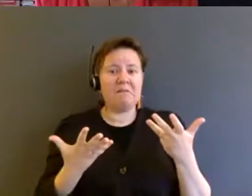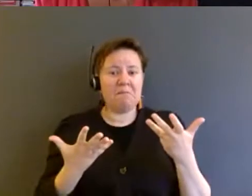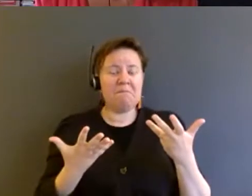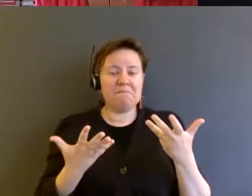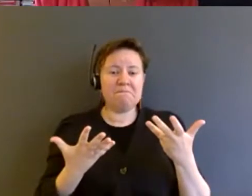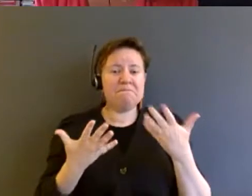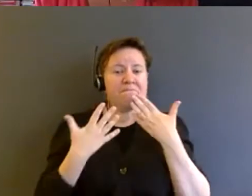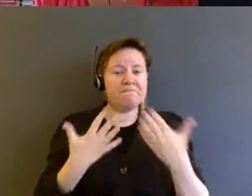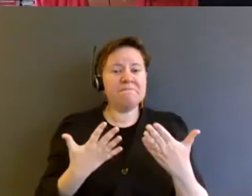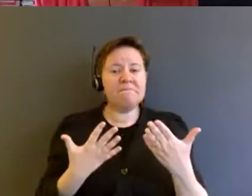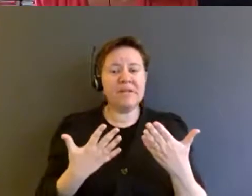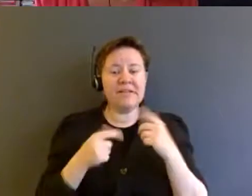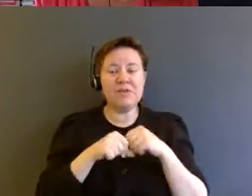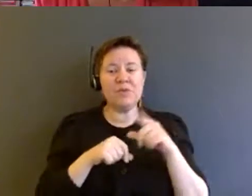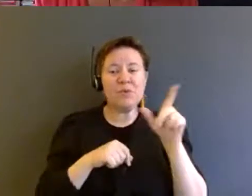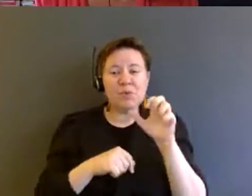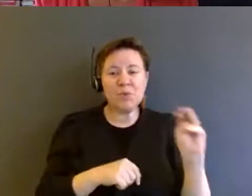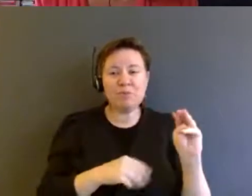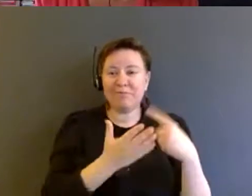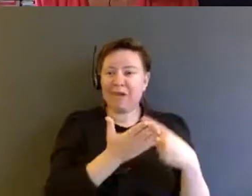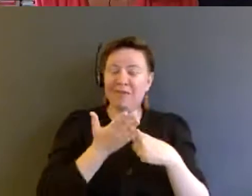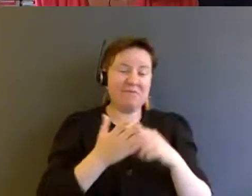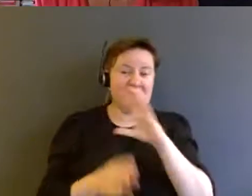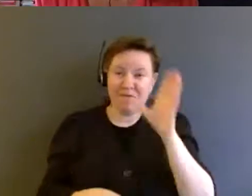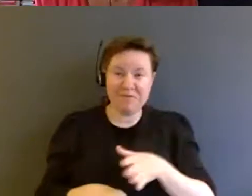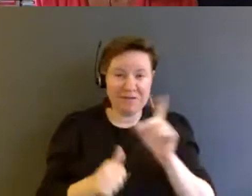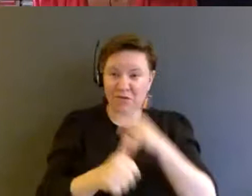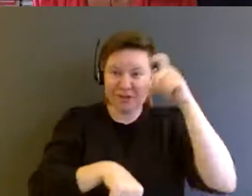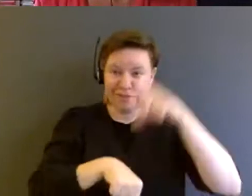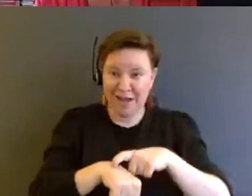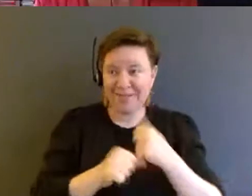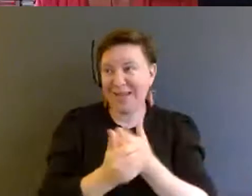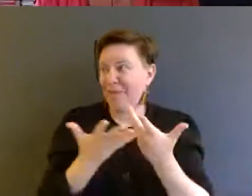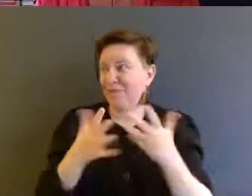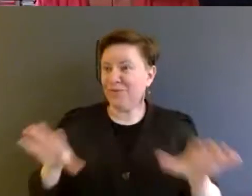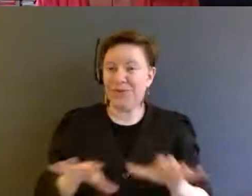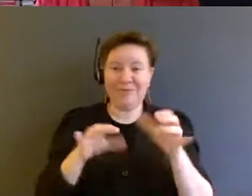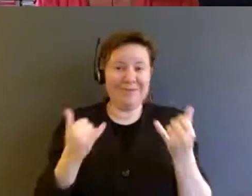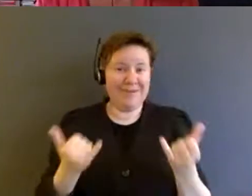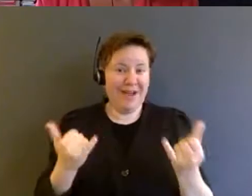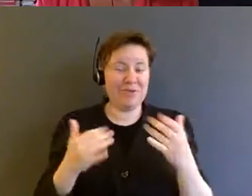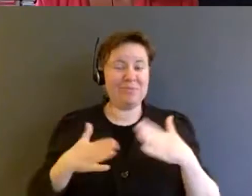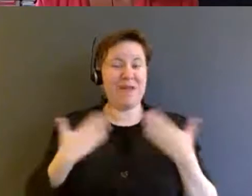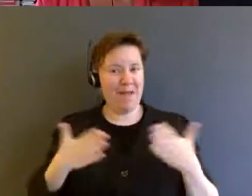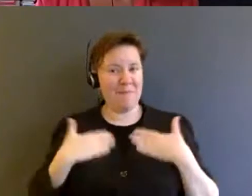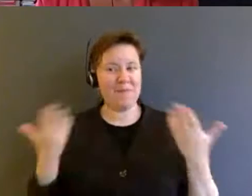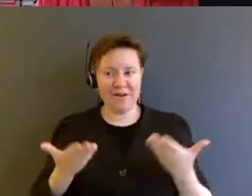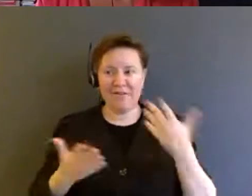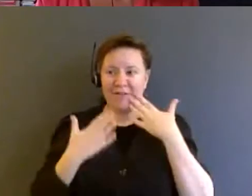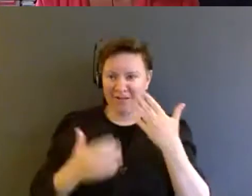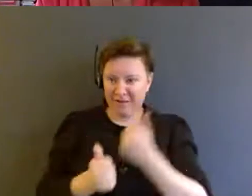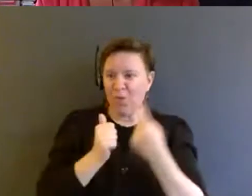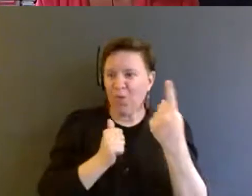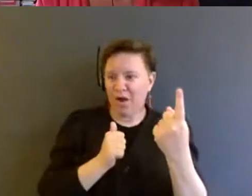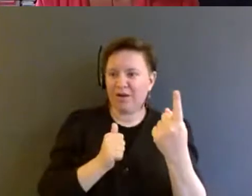Zoom conversation. We've never done this before. So this is how things are now. And I'm glad to be here with all of you while they're like this. And thanks to everyone who put all the